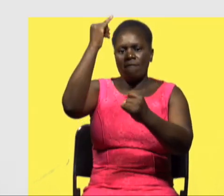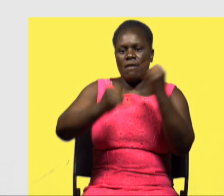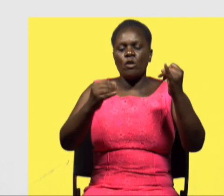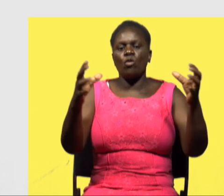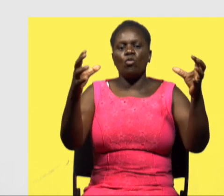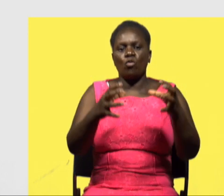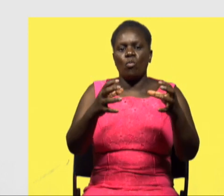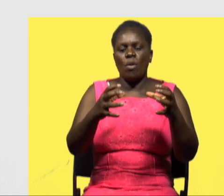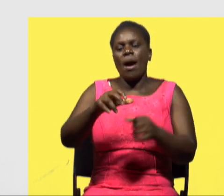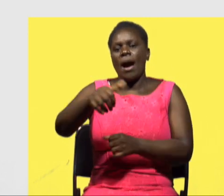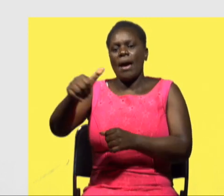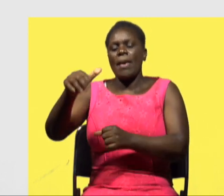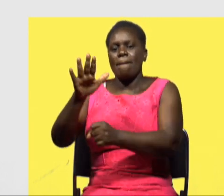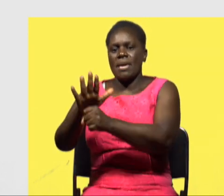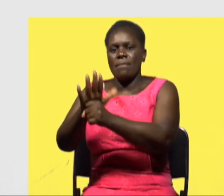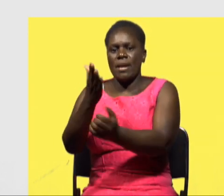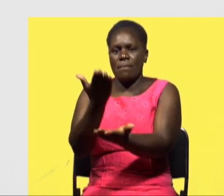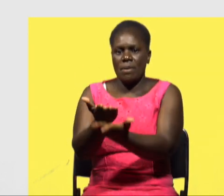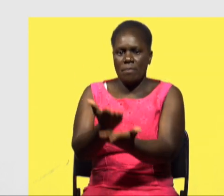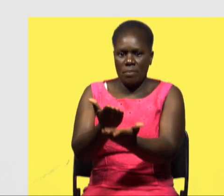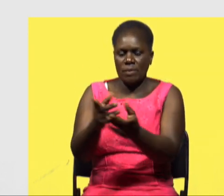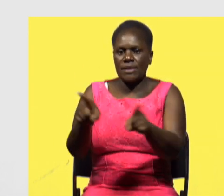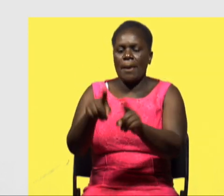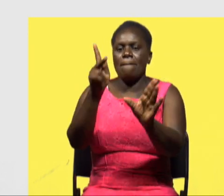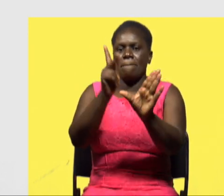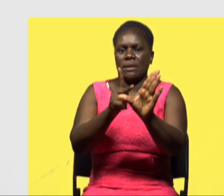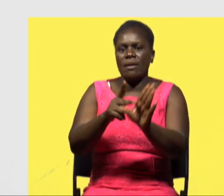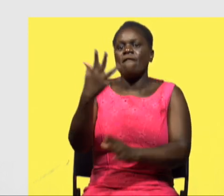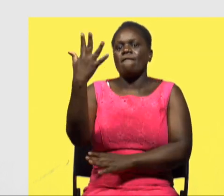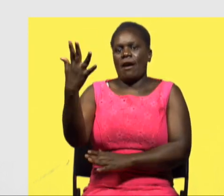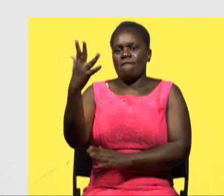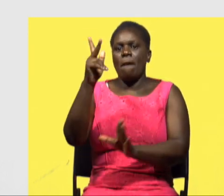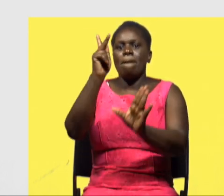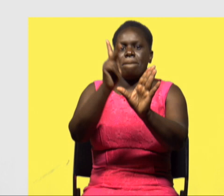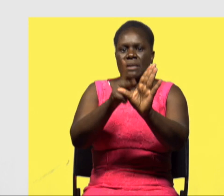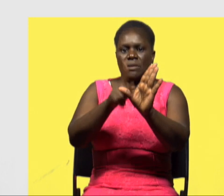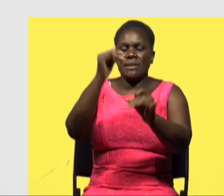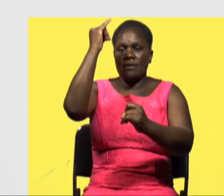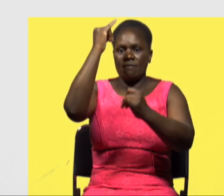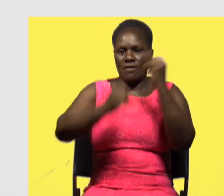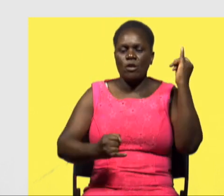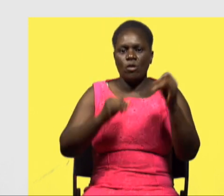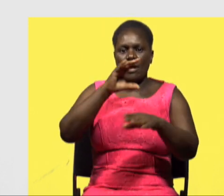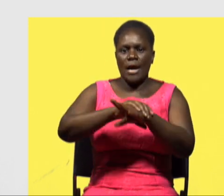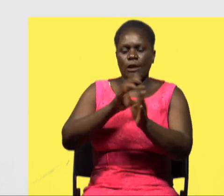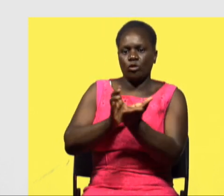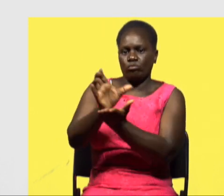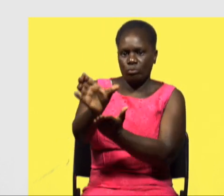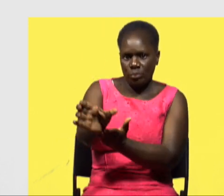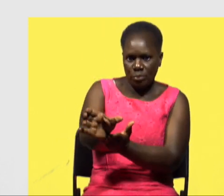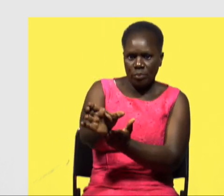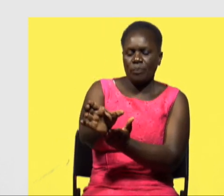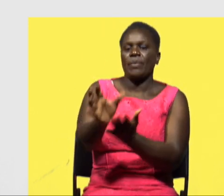uh among several applicants but also so five of us made it to to the final and receive a